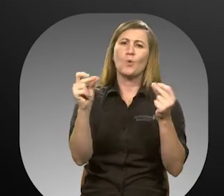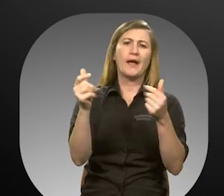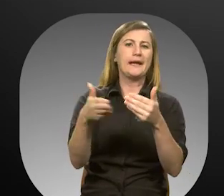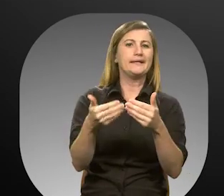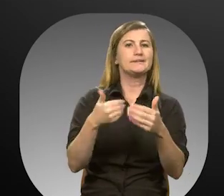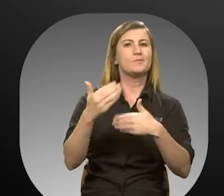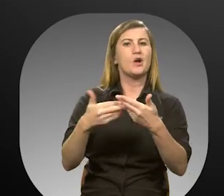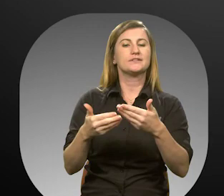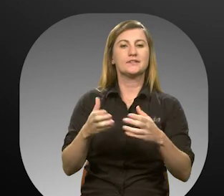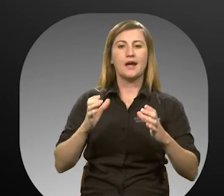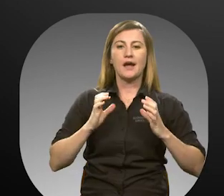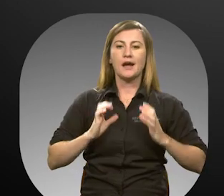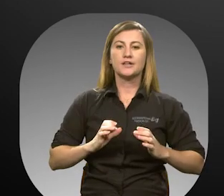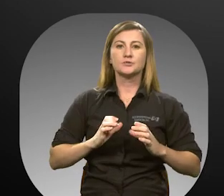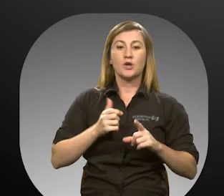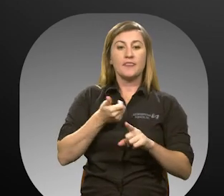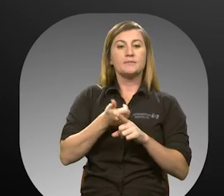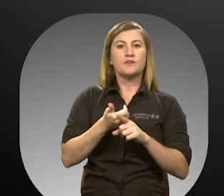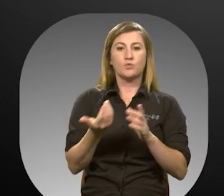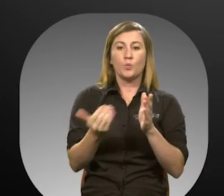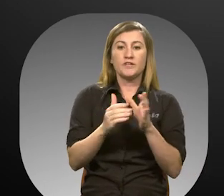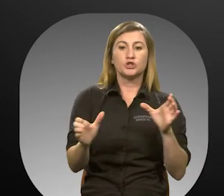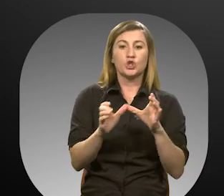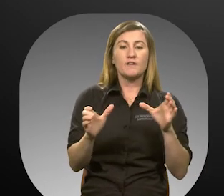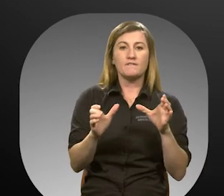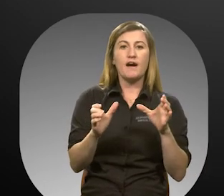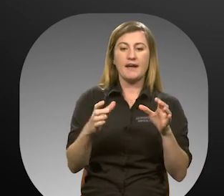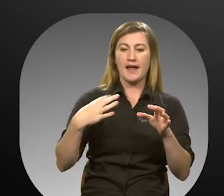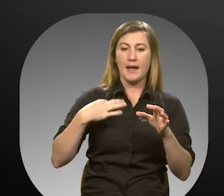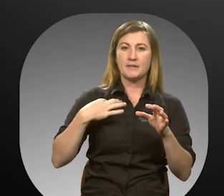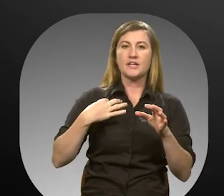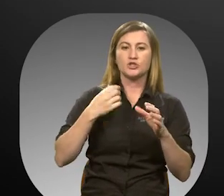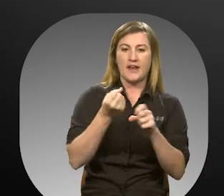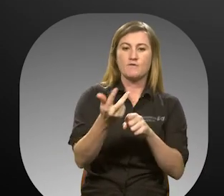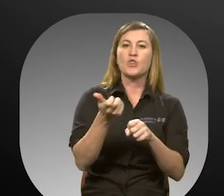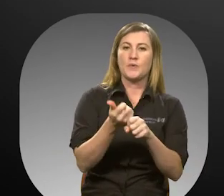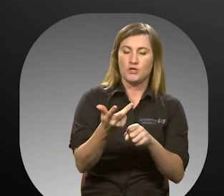Customers are subject to recertification every three years. 5.